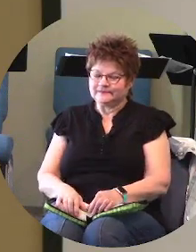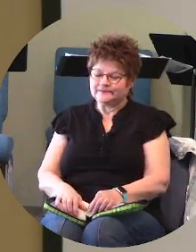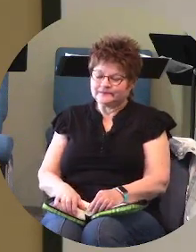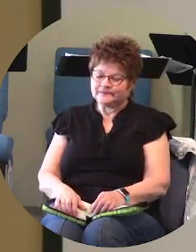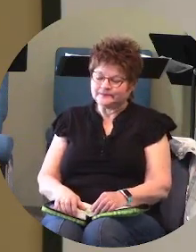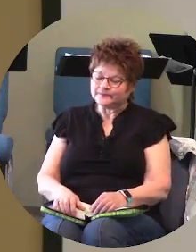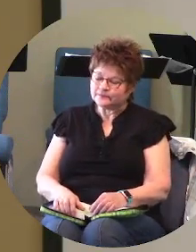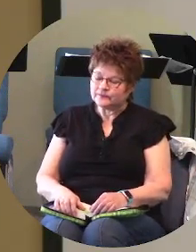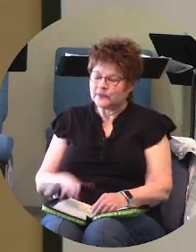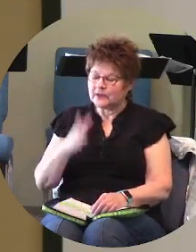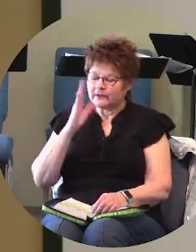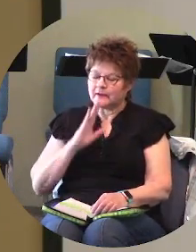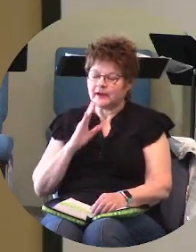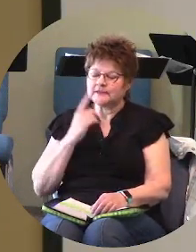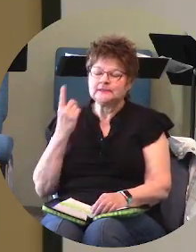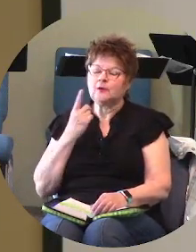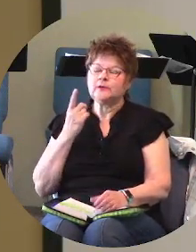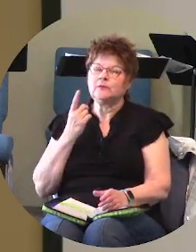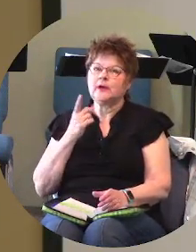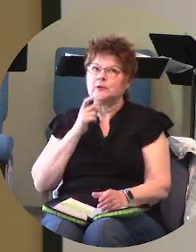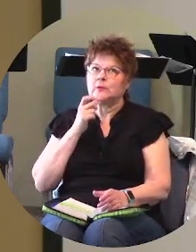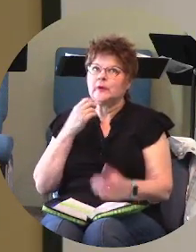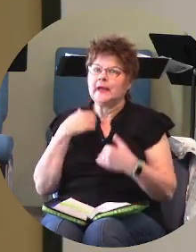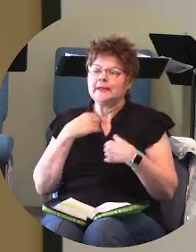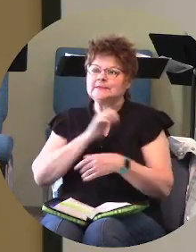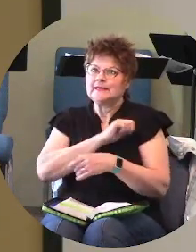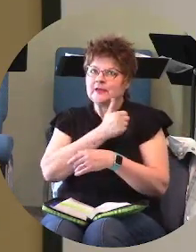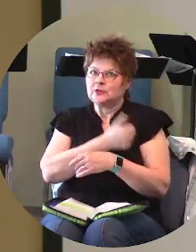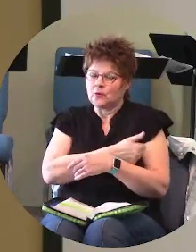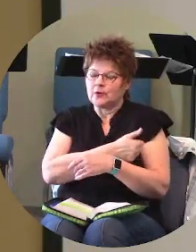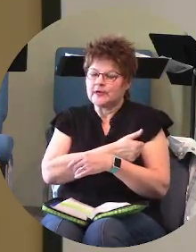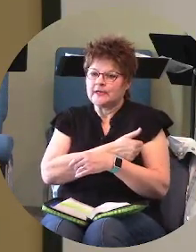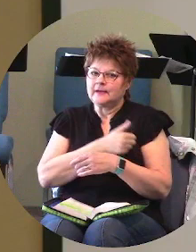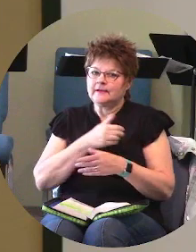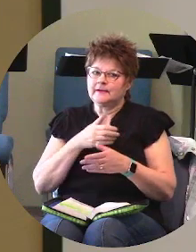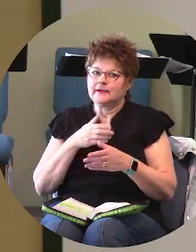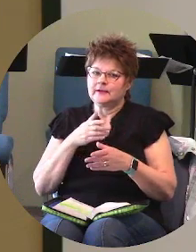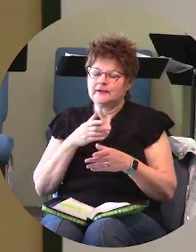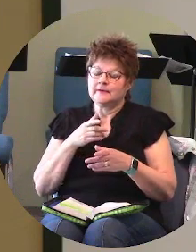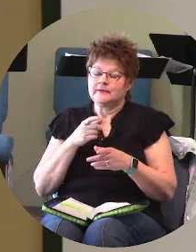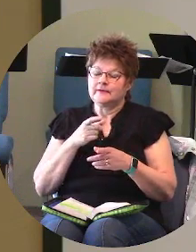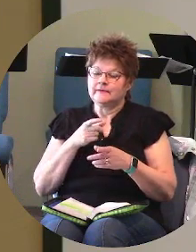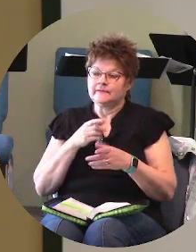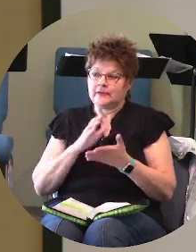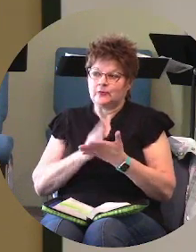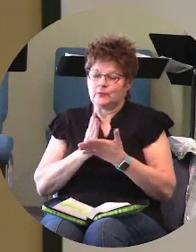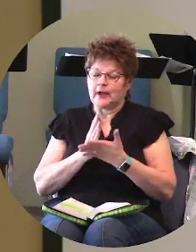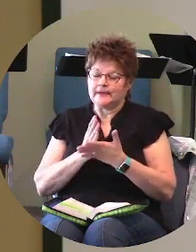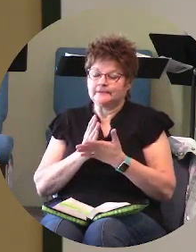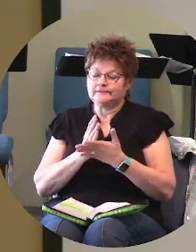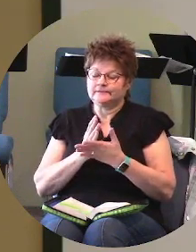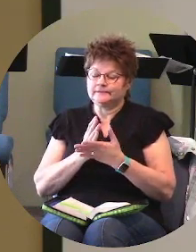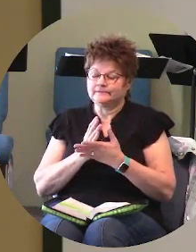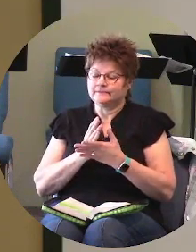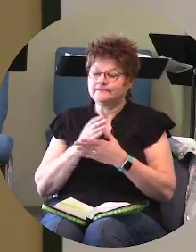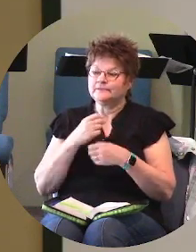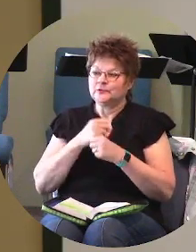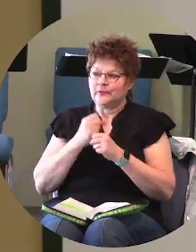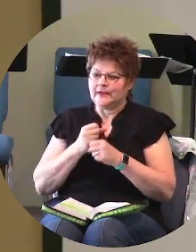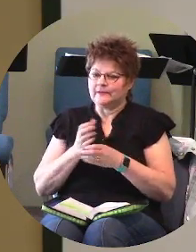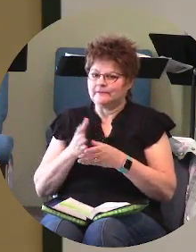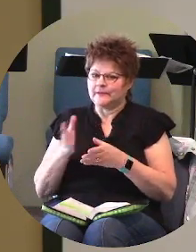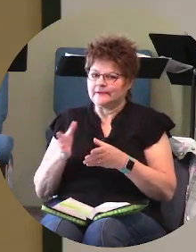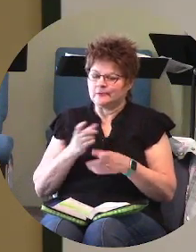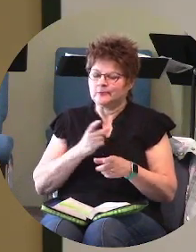god is the only one that has the authority and the right to justify anything and so he says kids walk this way